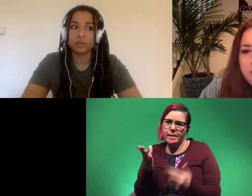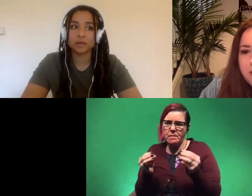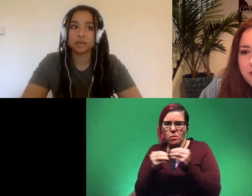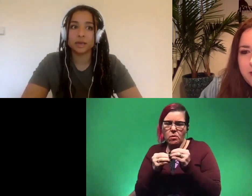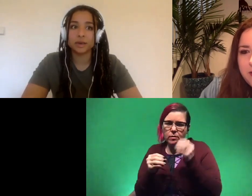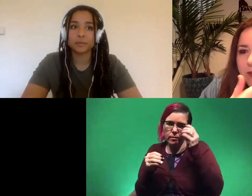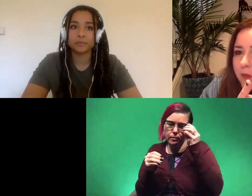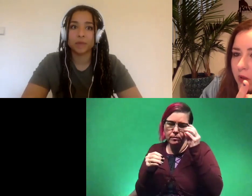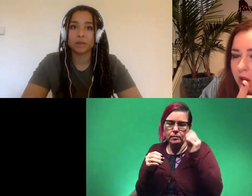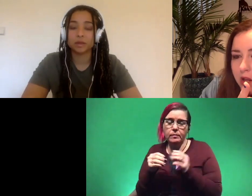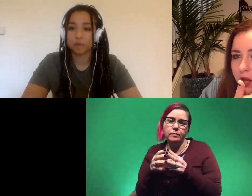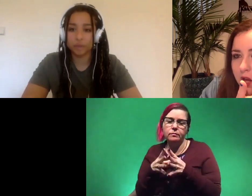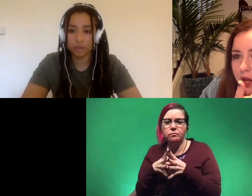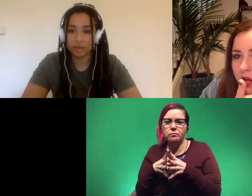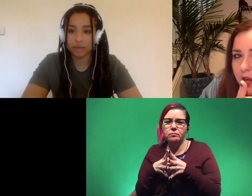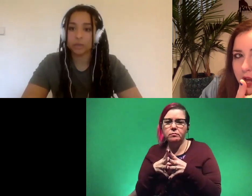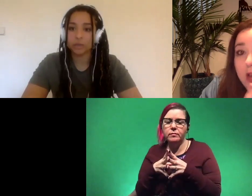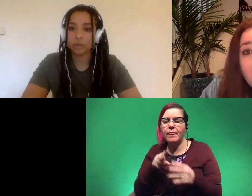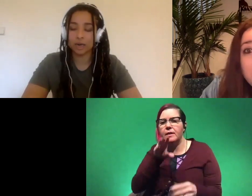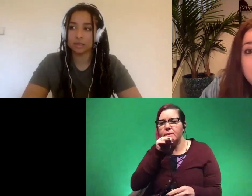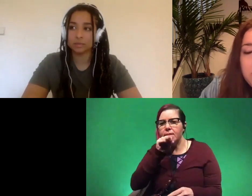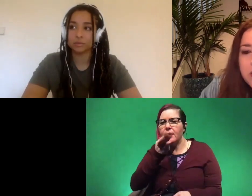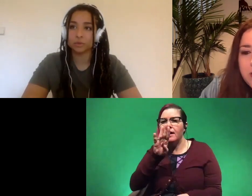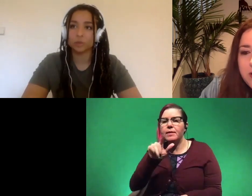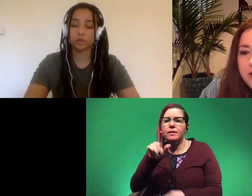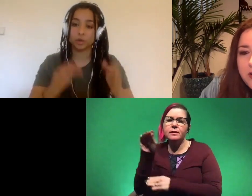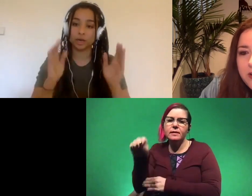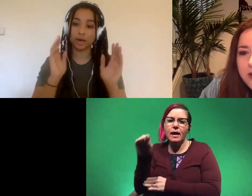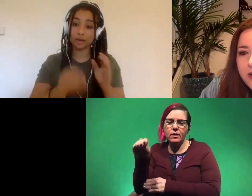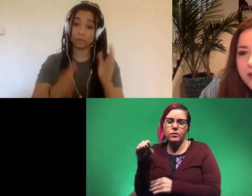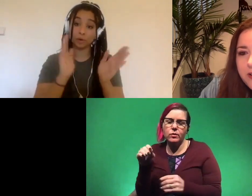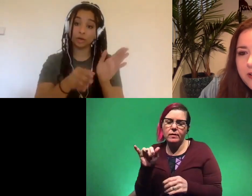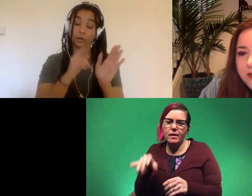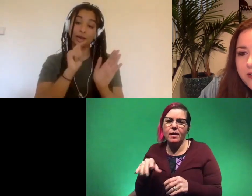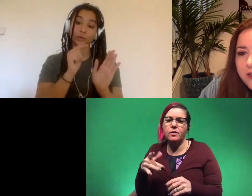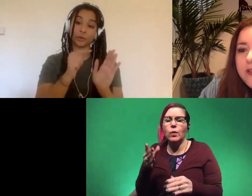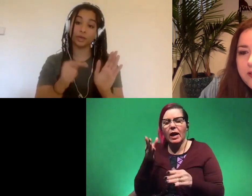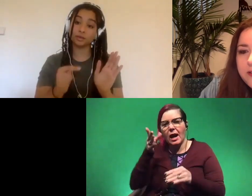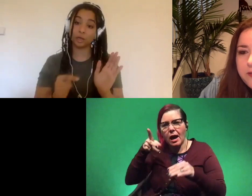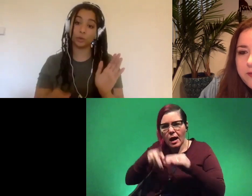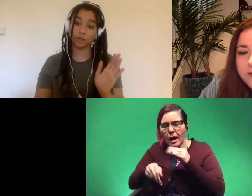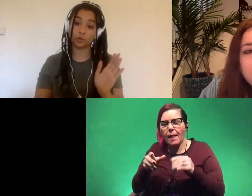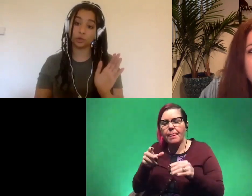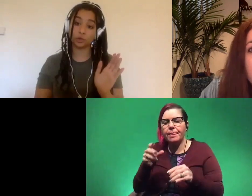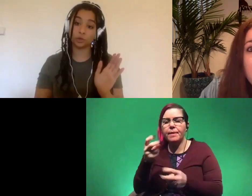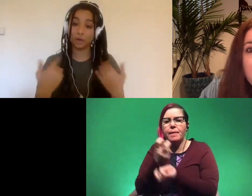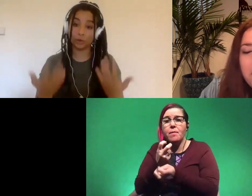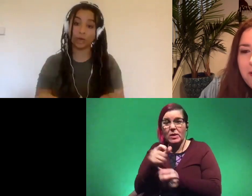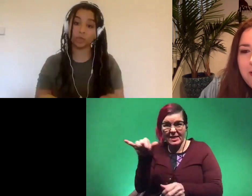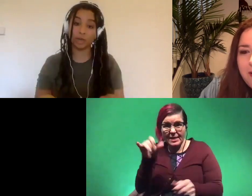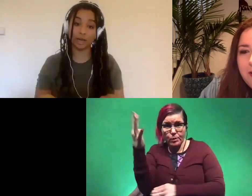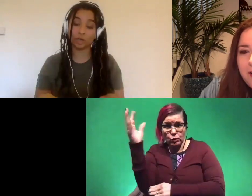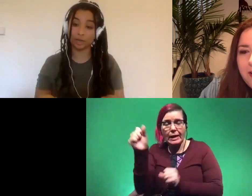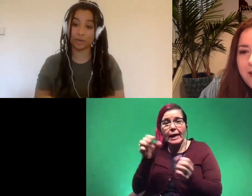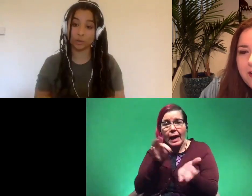that's like um the duck-billed dinosaurs and and some starpots so you can cut the bone and you can count the rings like you would in a tree and you can